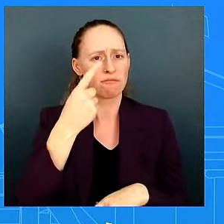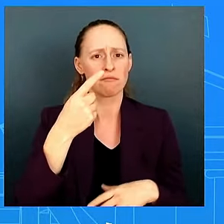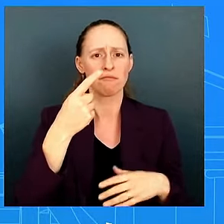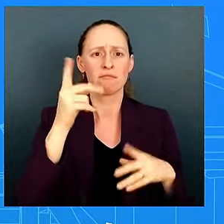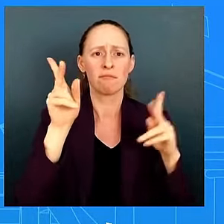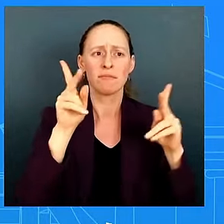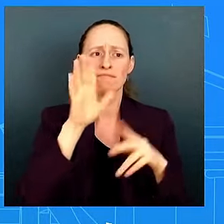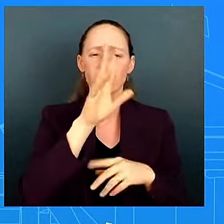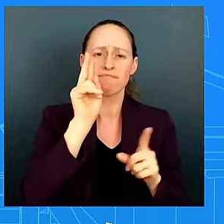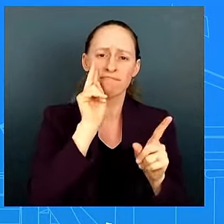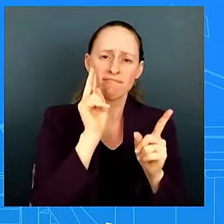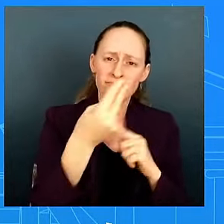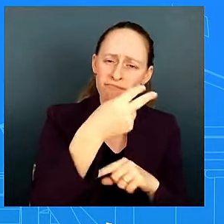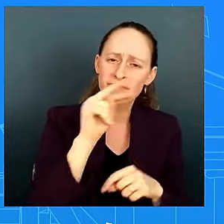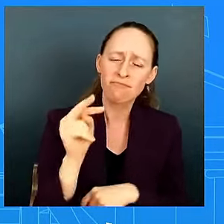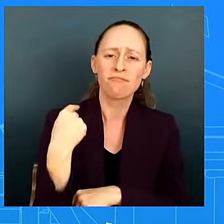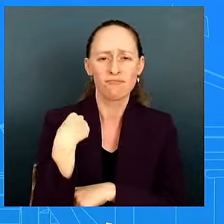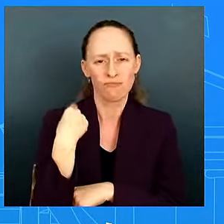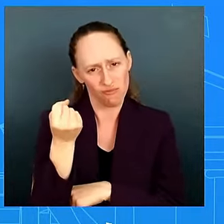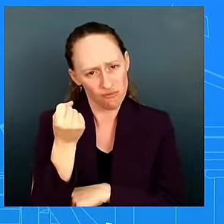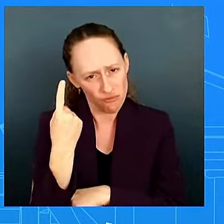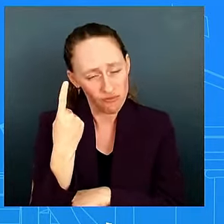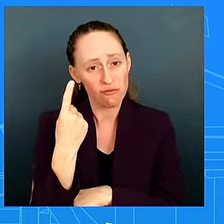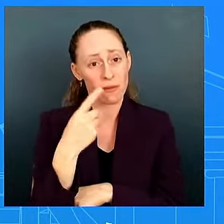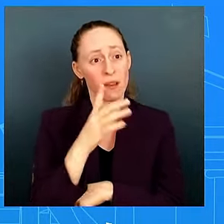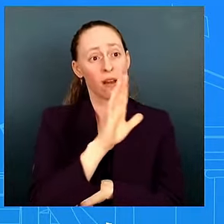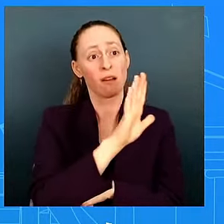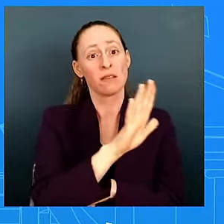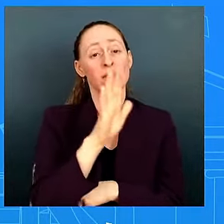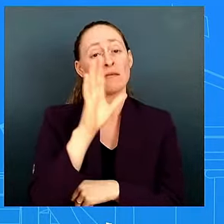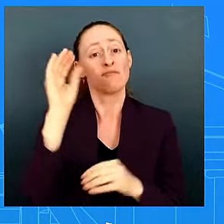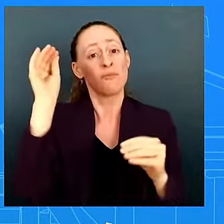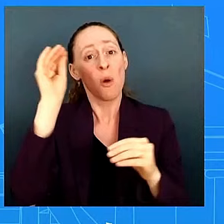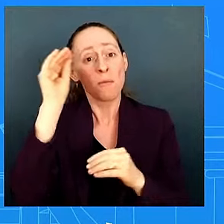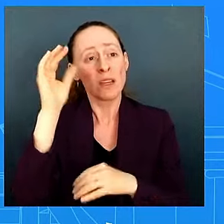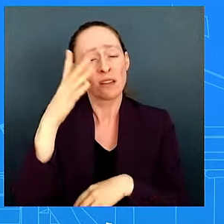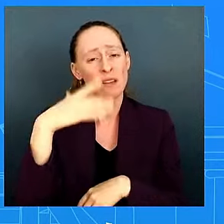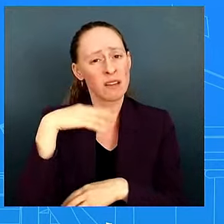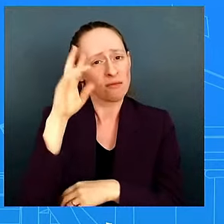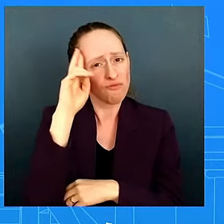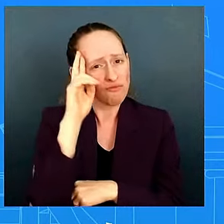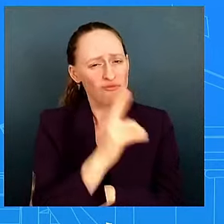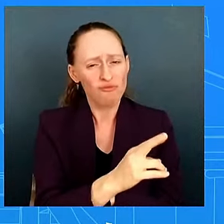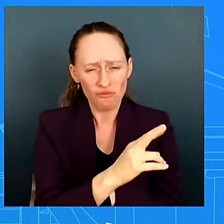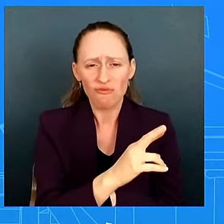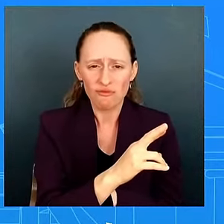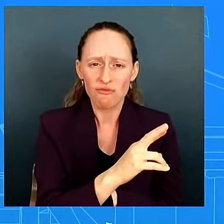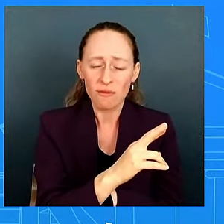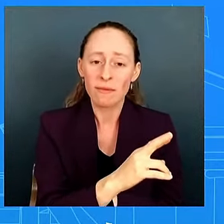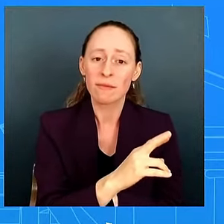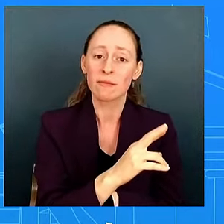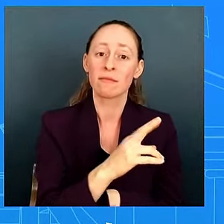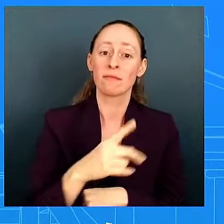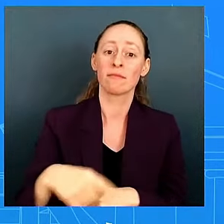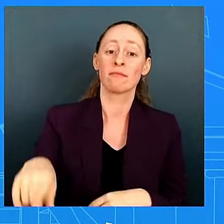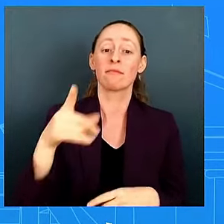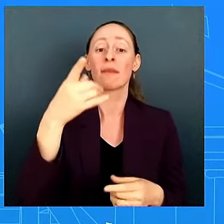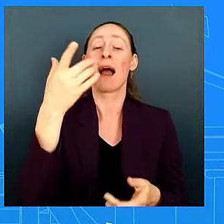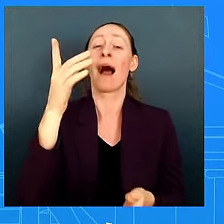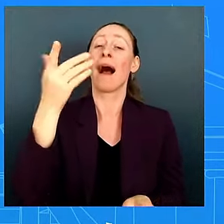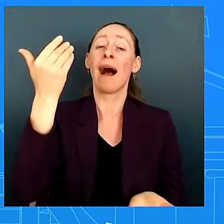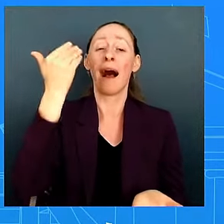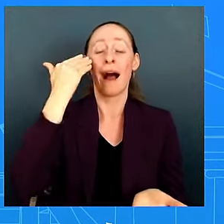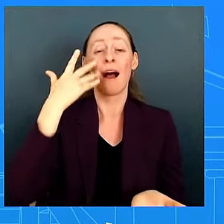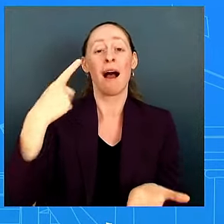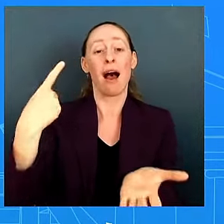from that i'm not going to speak i i know that there was uh you all did a poll cnn did a poll i'm not going to speak to um